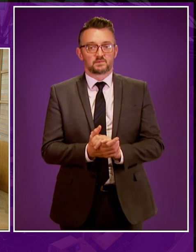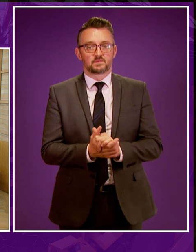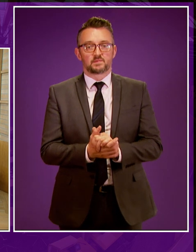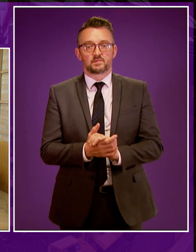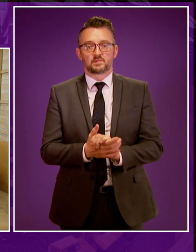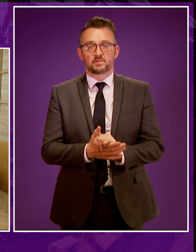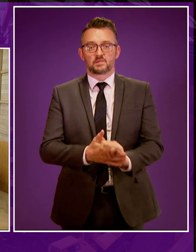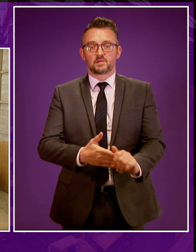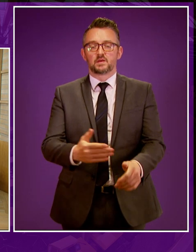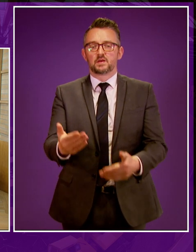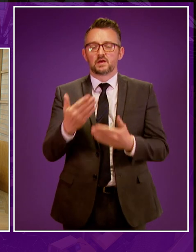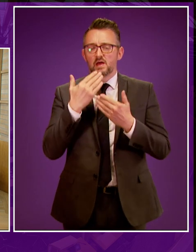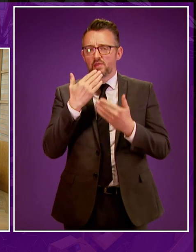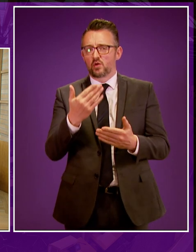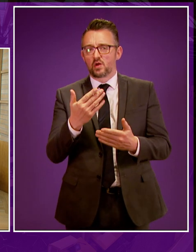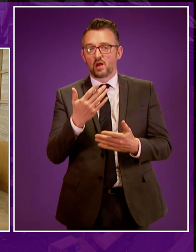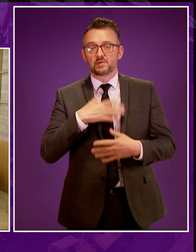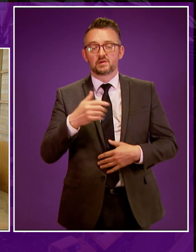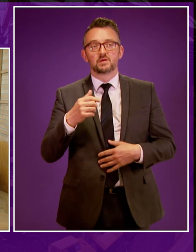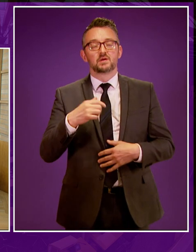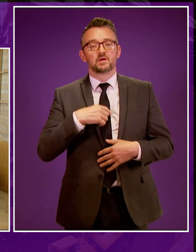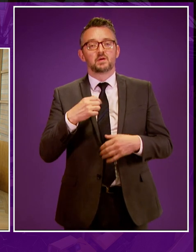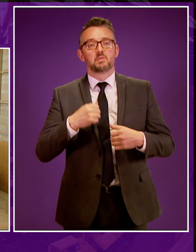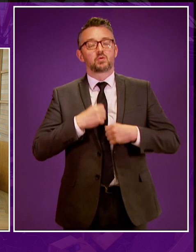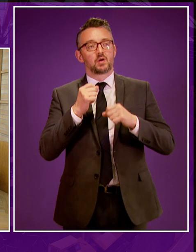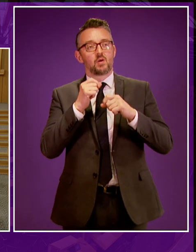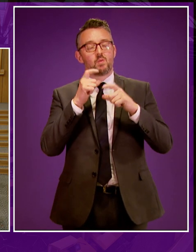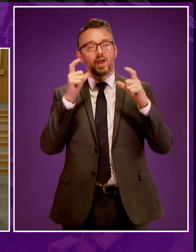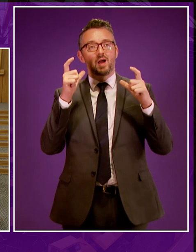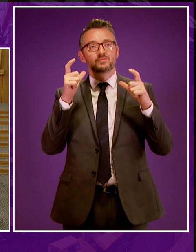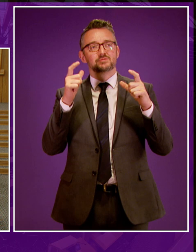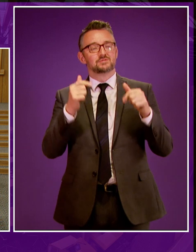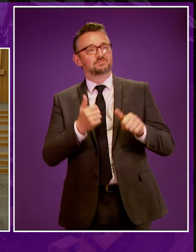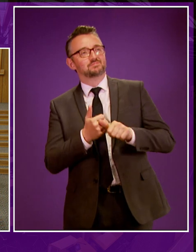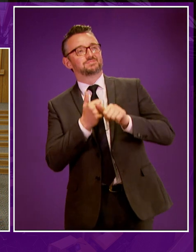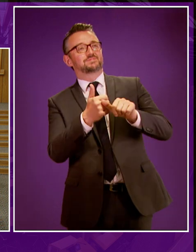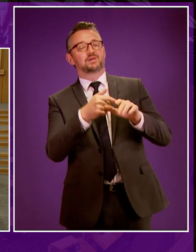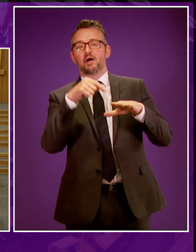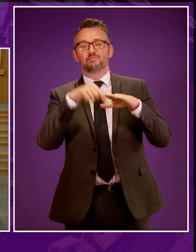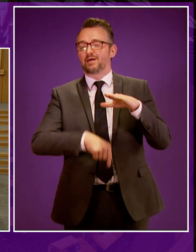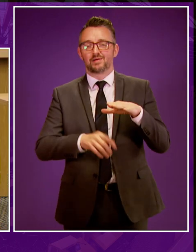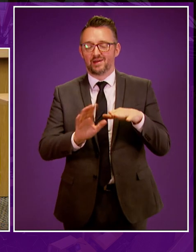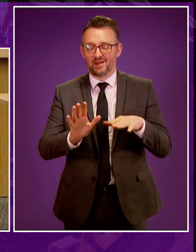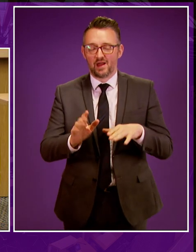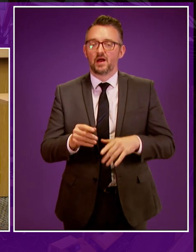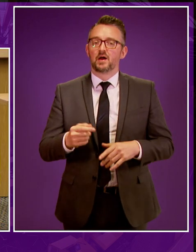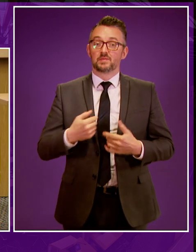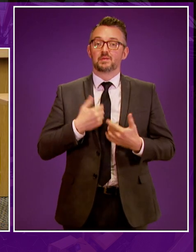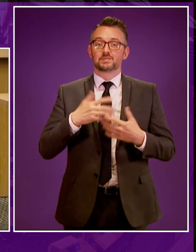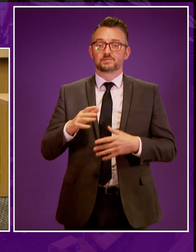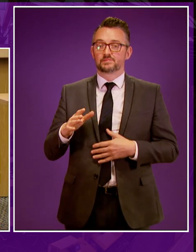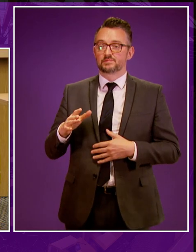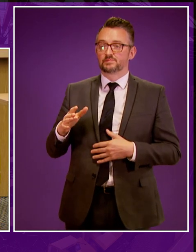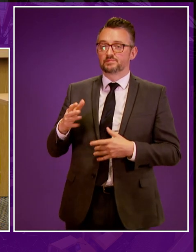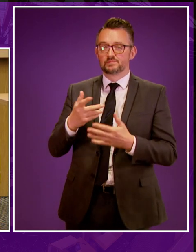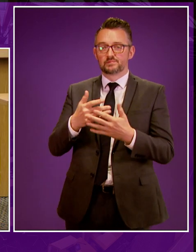Officer. I should say from the outset, I didn't wake up this morning a born-again fracking champion. Like the Government, I too have heard